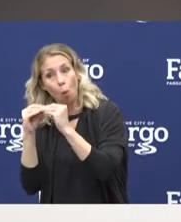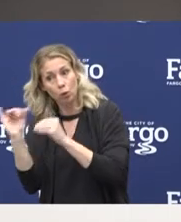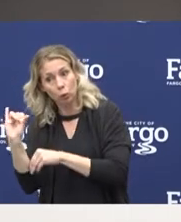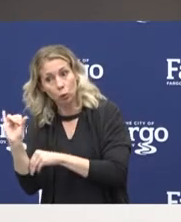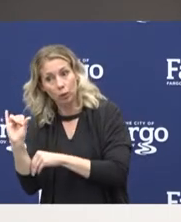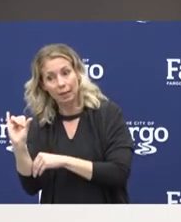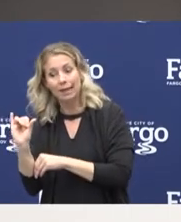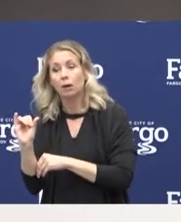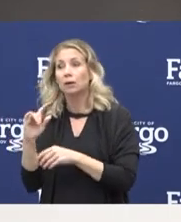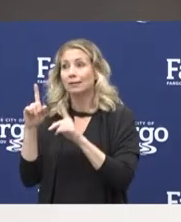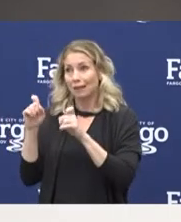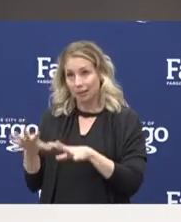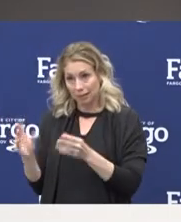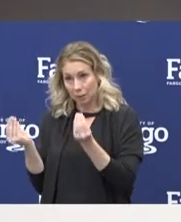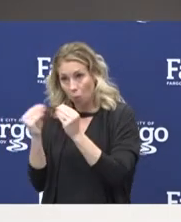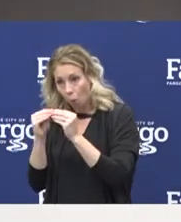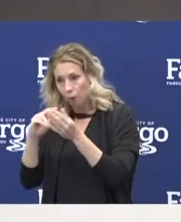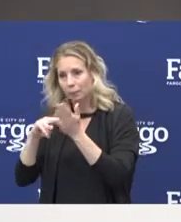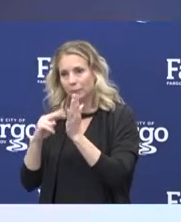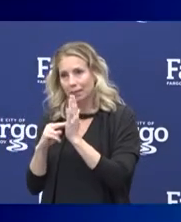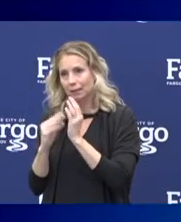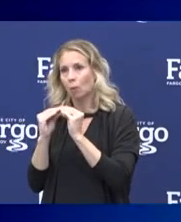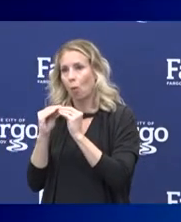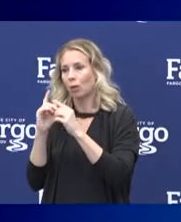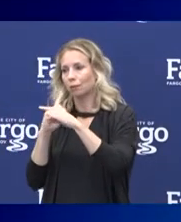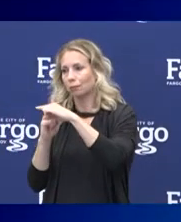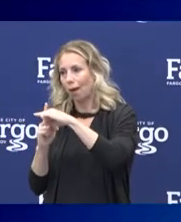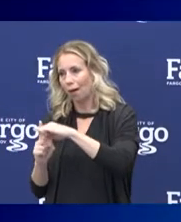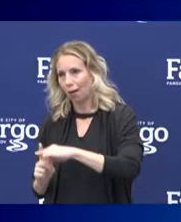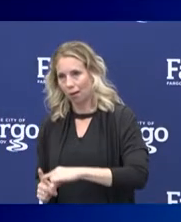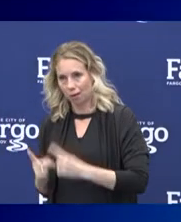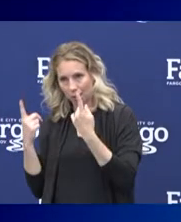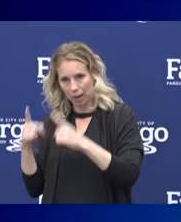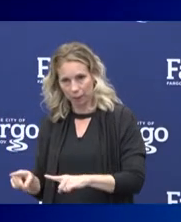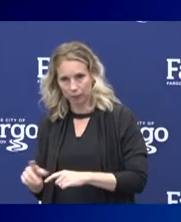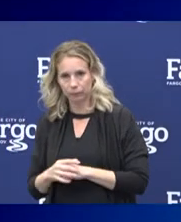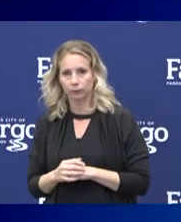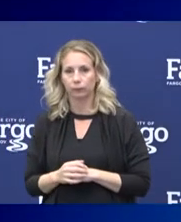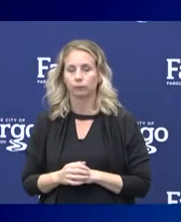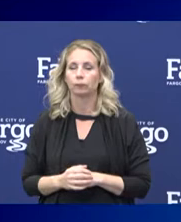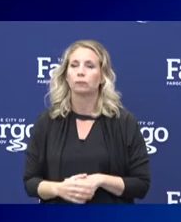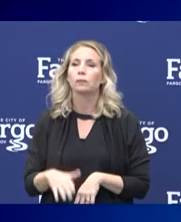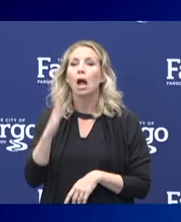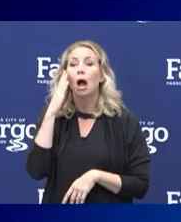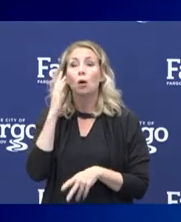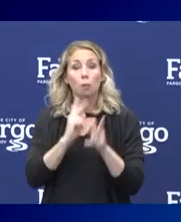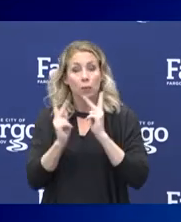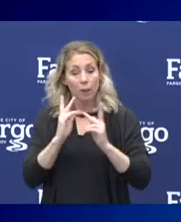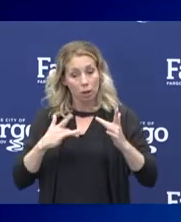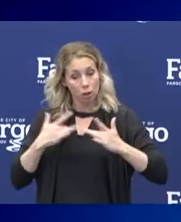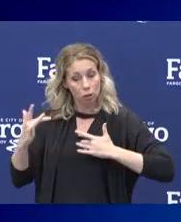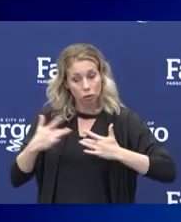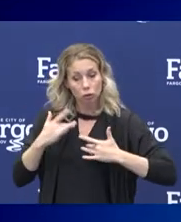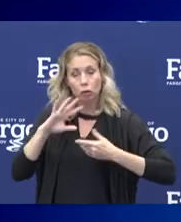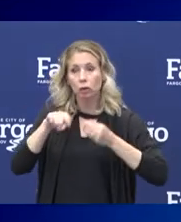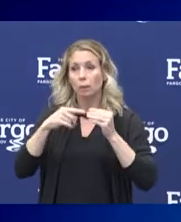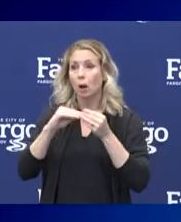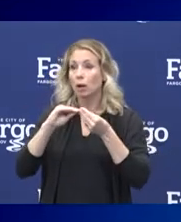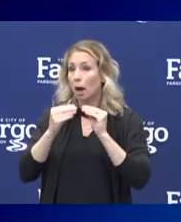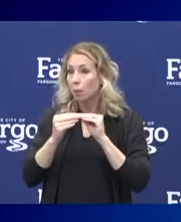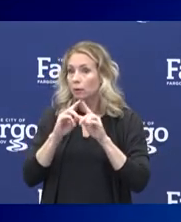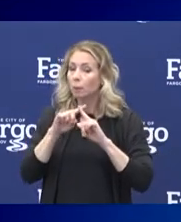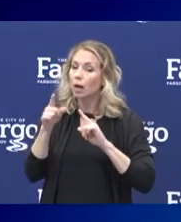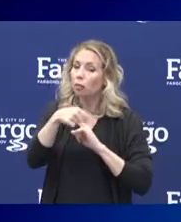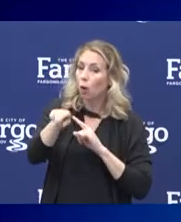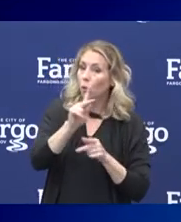we'll have more tests that are positive. I know people got concerned about the numbers we're finding, but by isolating those